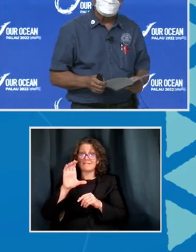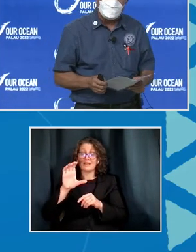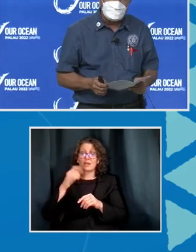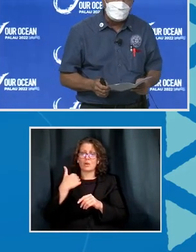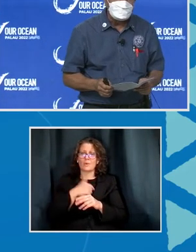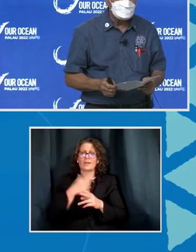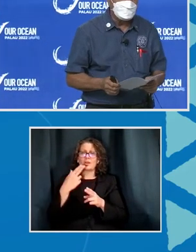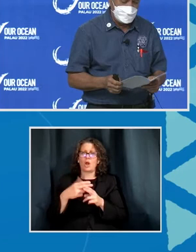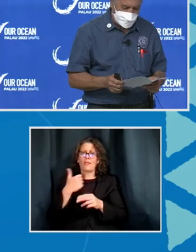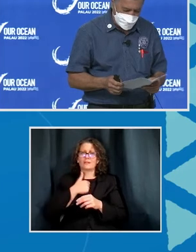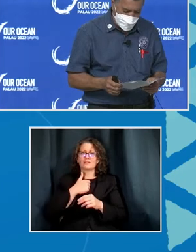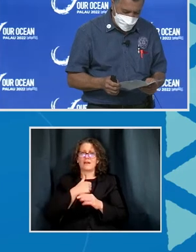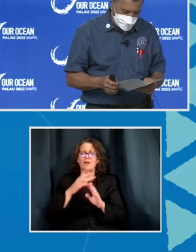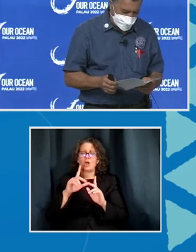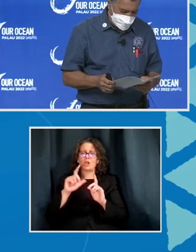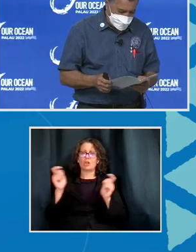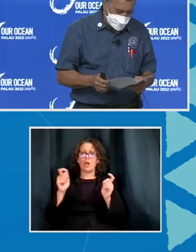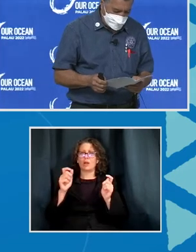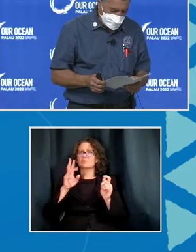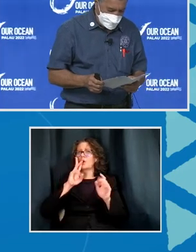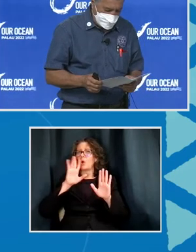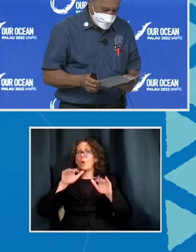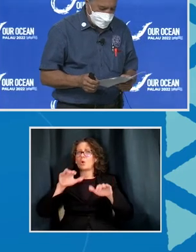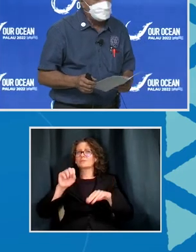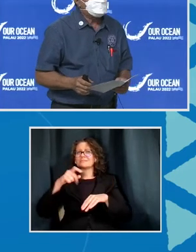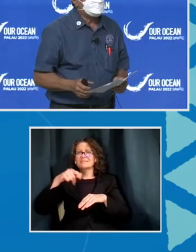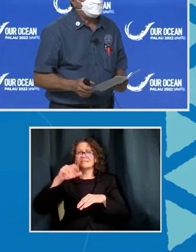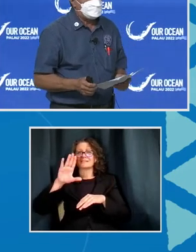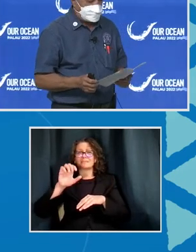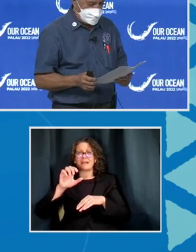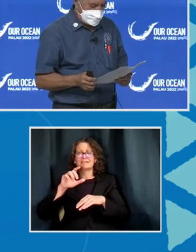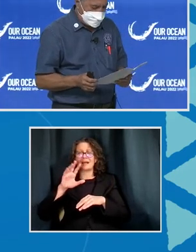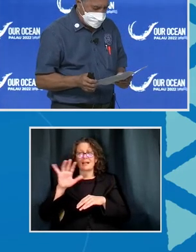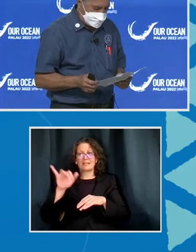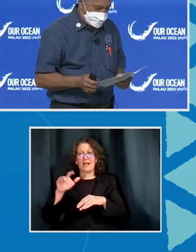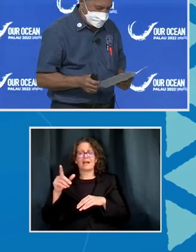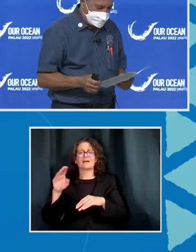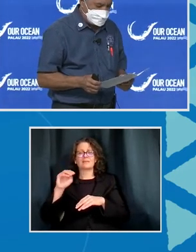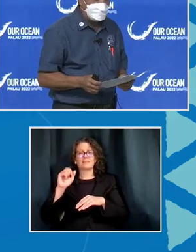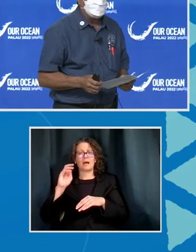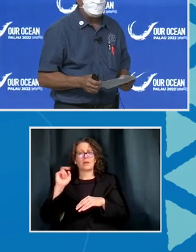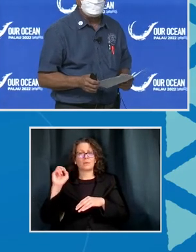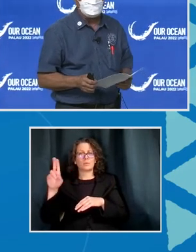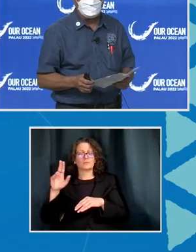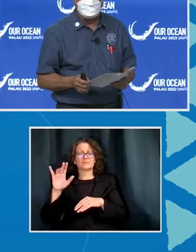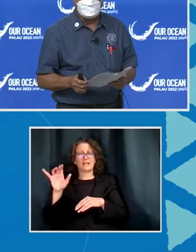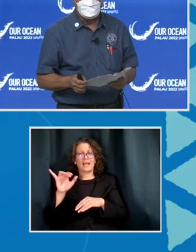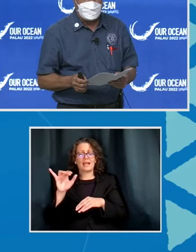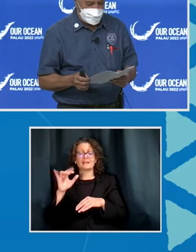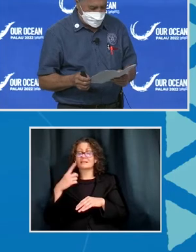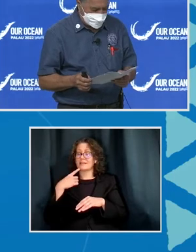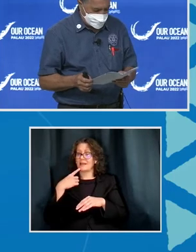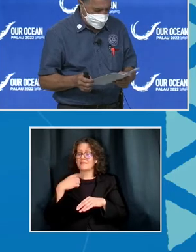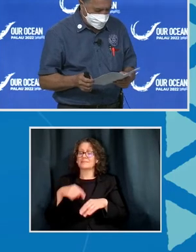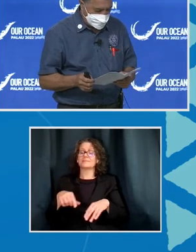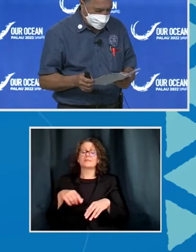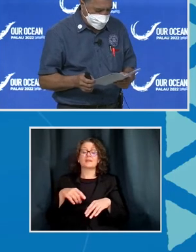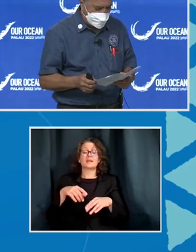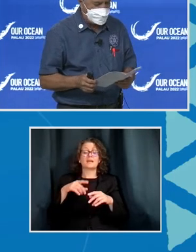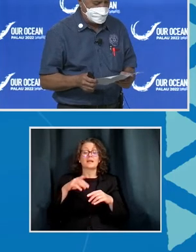ocean states, like Manu said. For the Marshall Islands, our land area is only 180 square